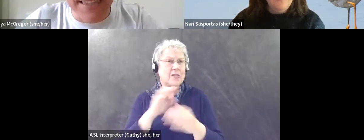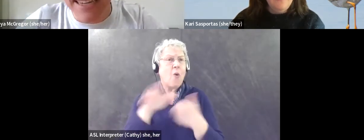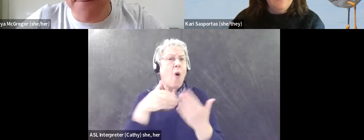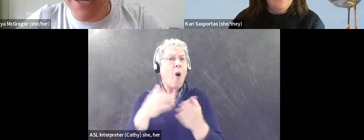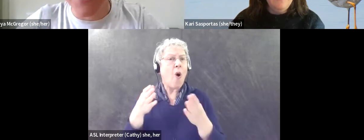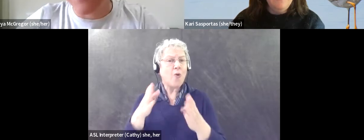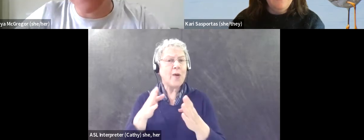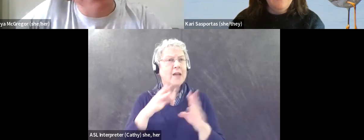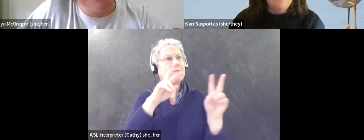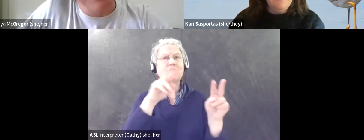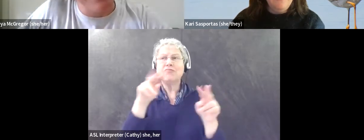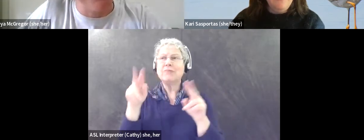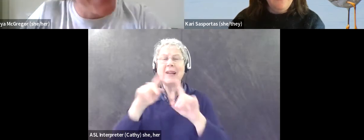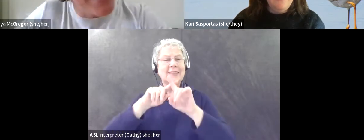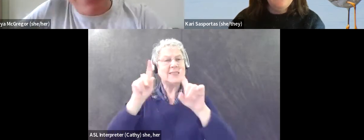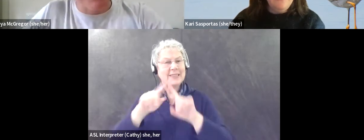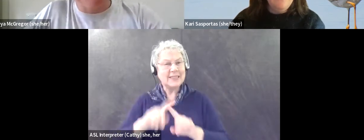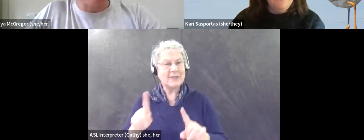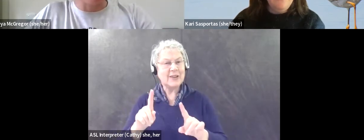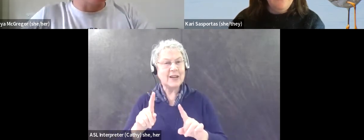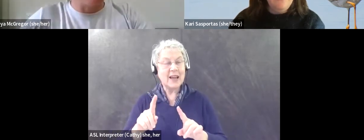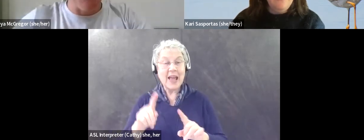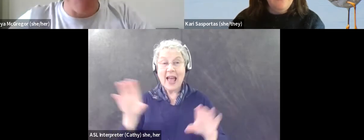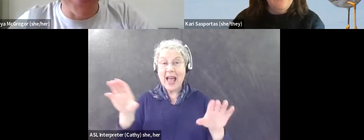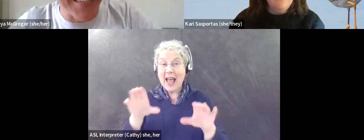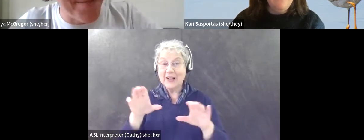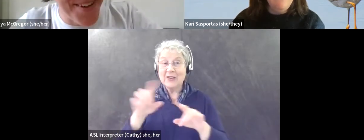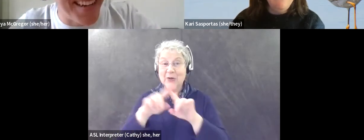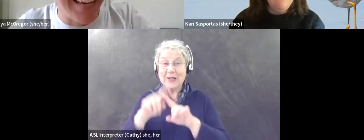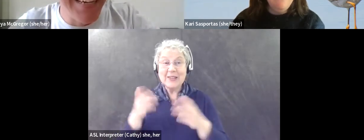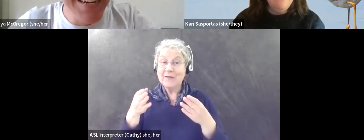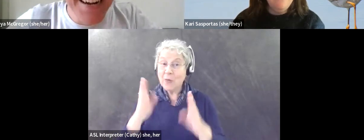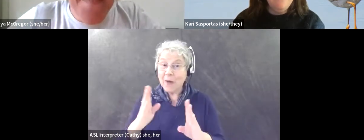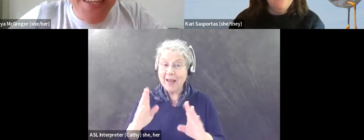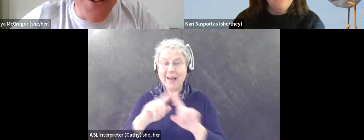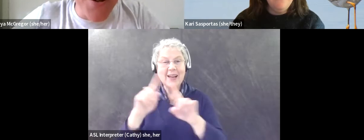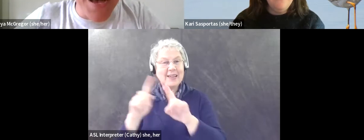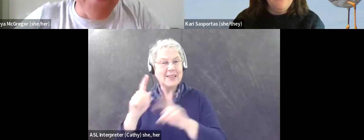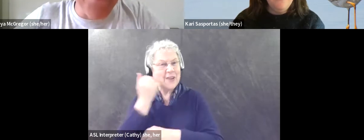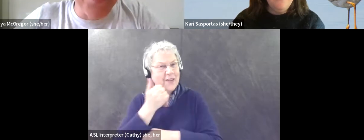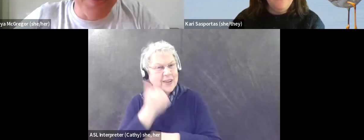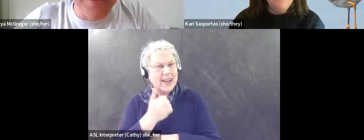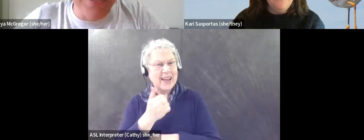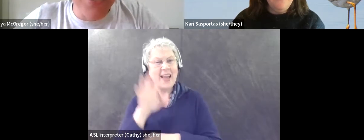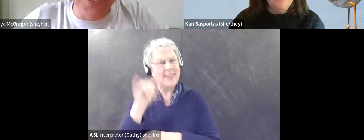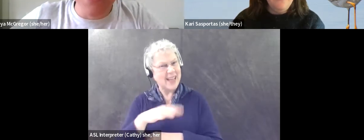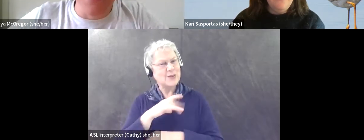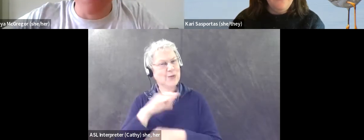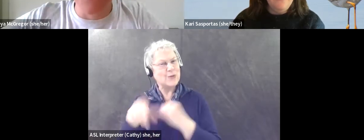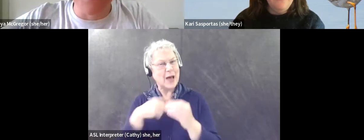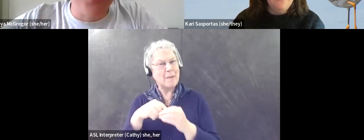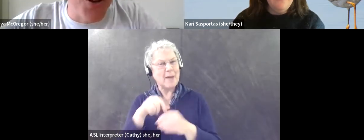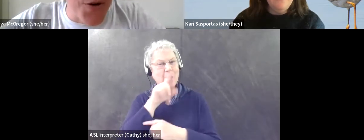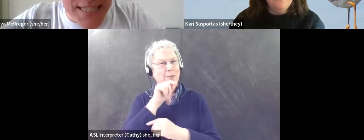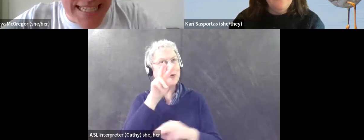does it differently and might do it differently on different days, which is another really cool thing about birds and birding. So turning